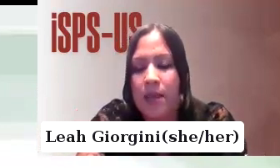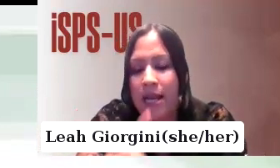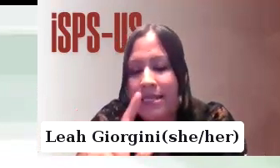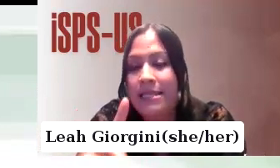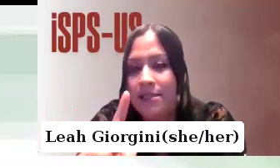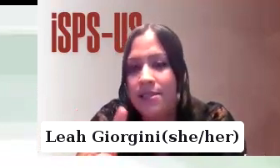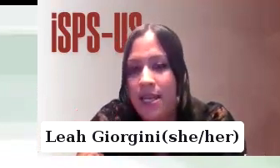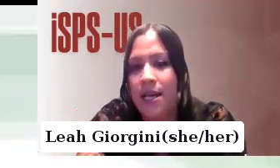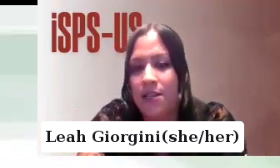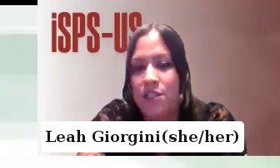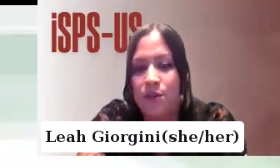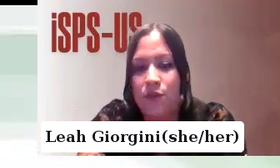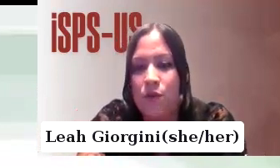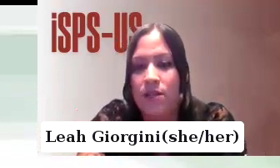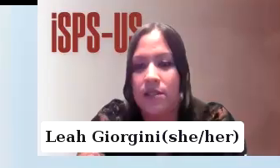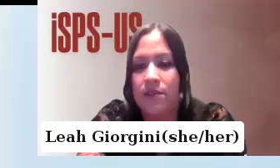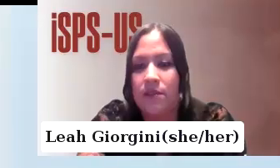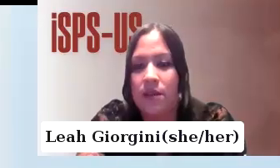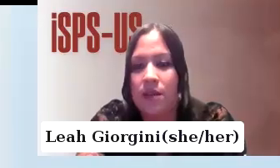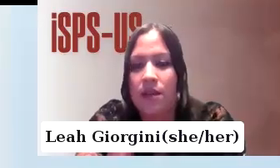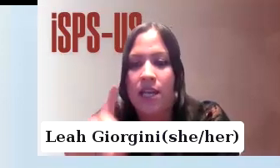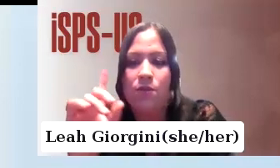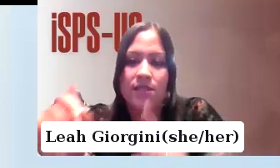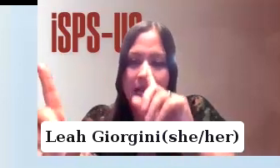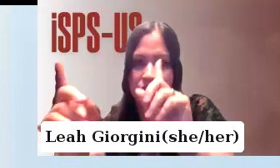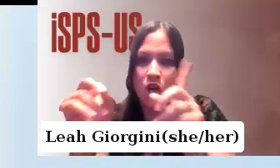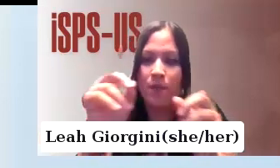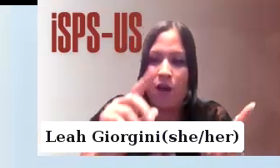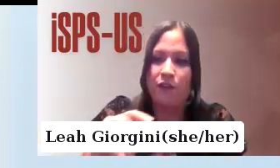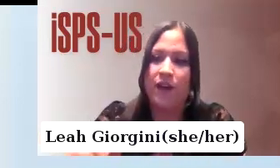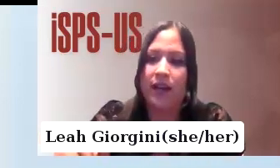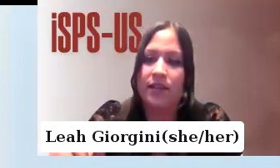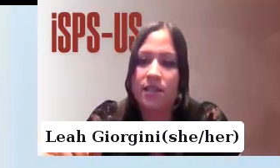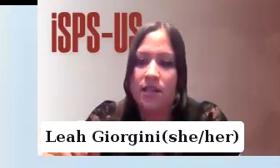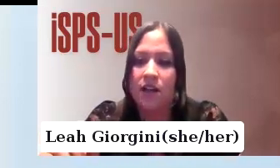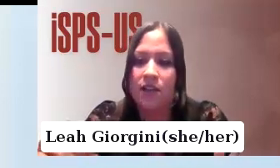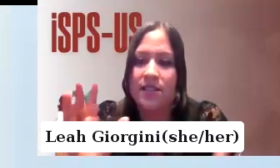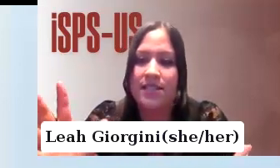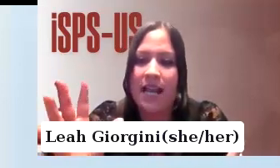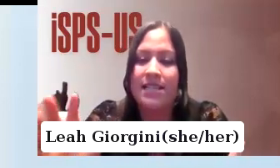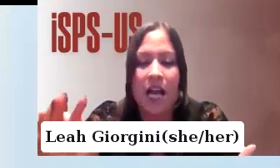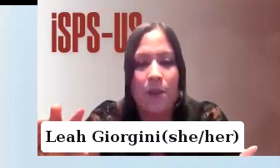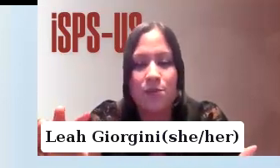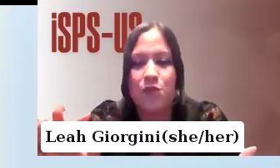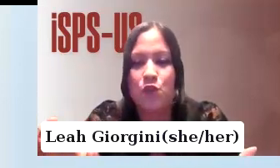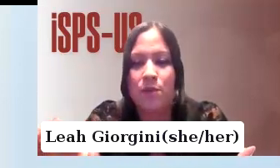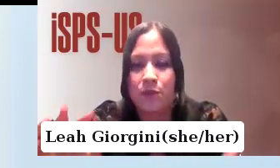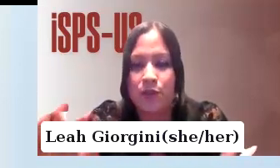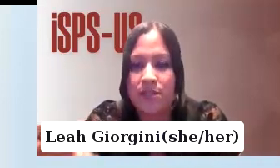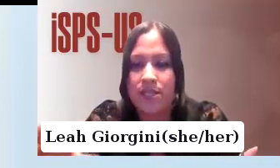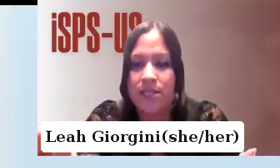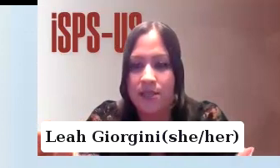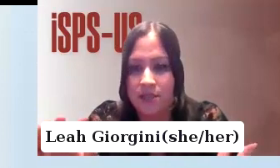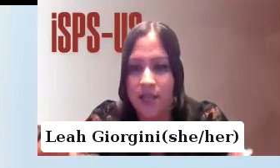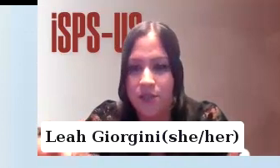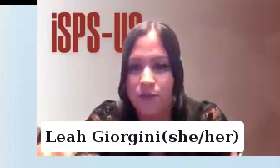and I needed to see that to move forward it was like a domino effect of understanding how much my trauma